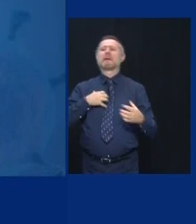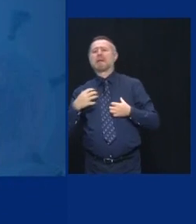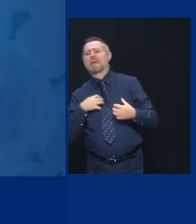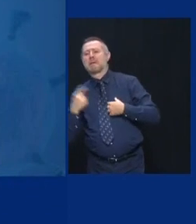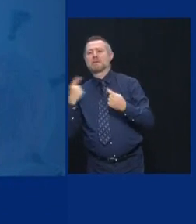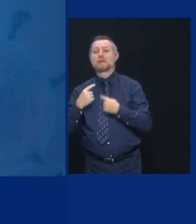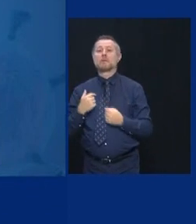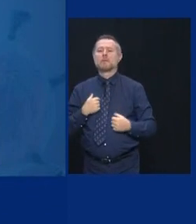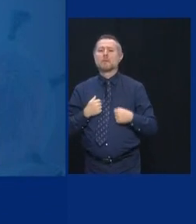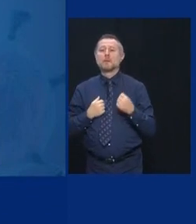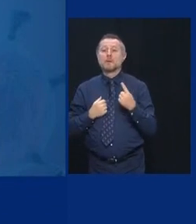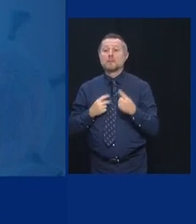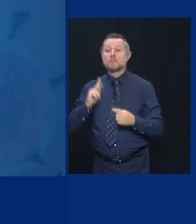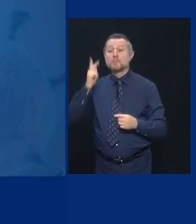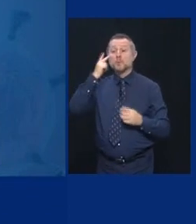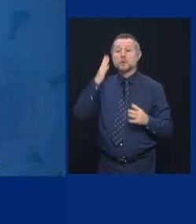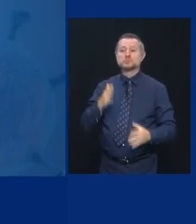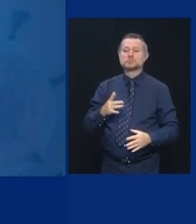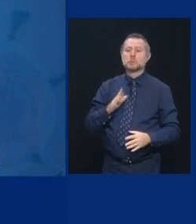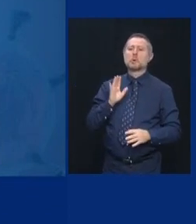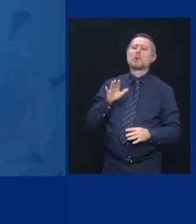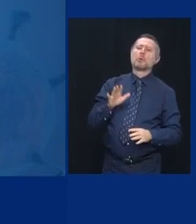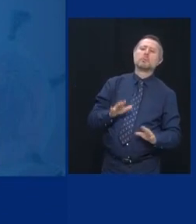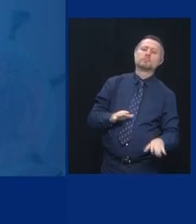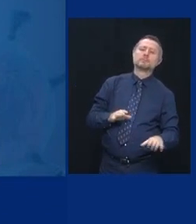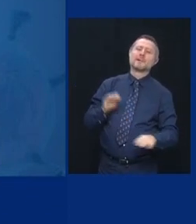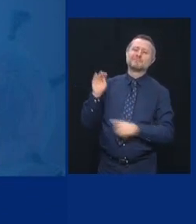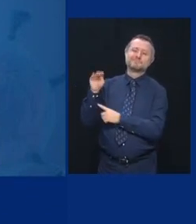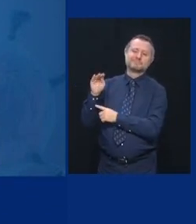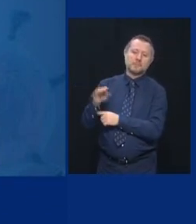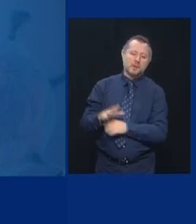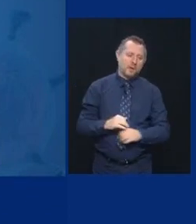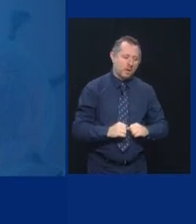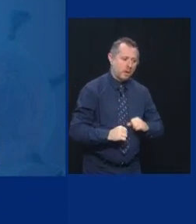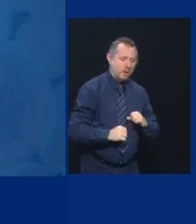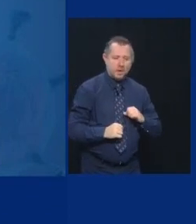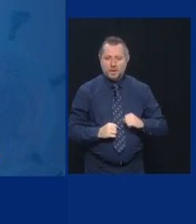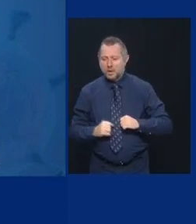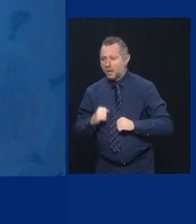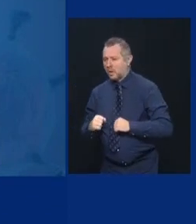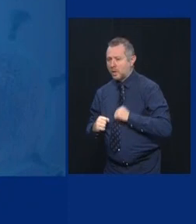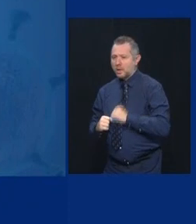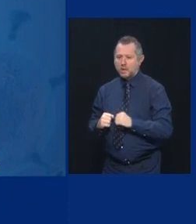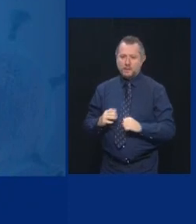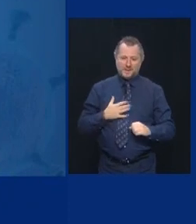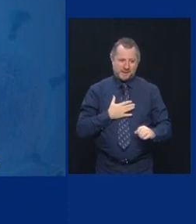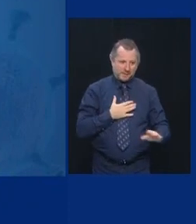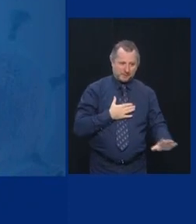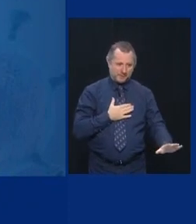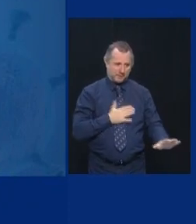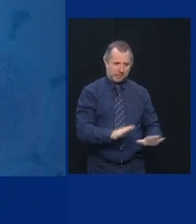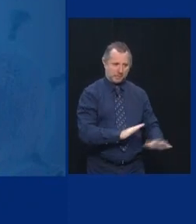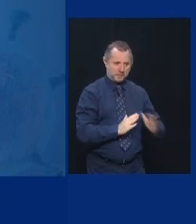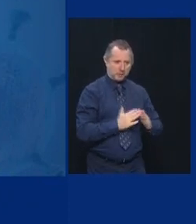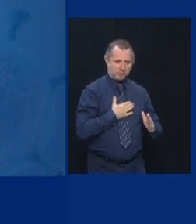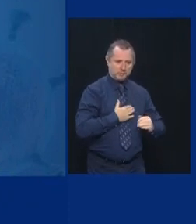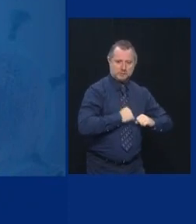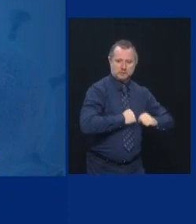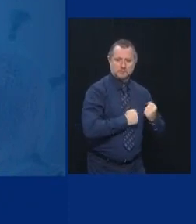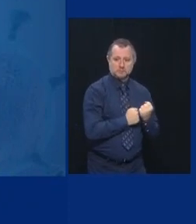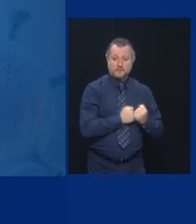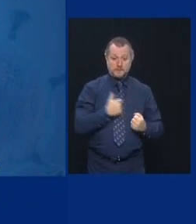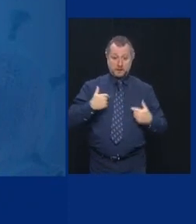like to make people happy as a general rule. I like to make people happy as a general rule, too.